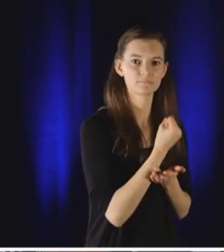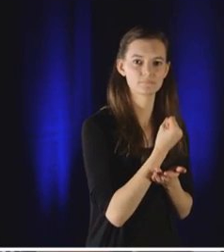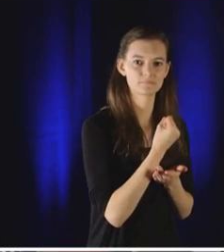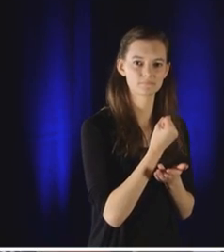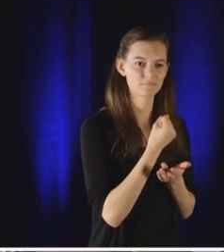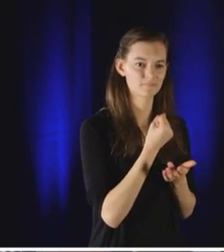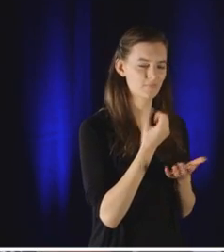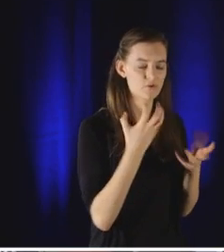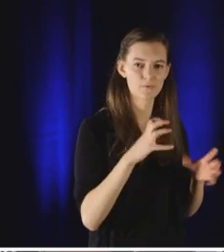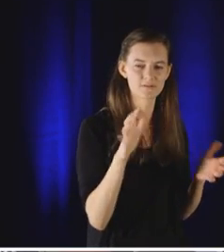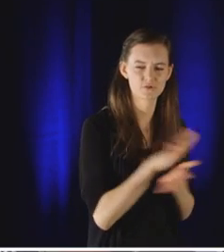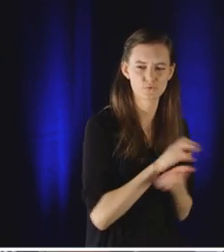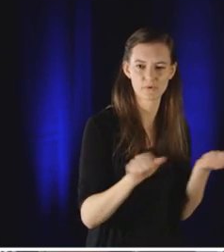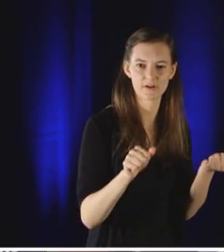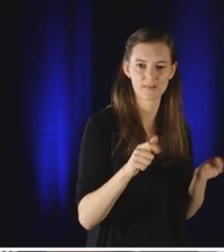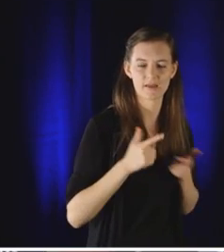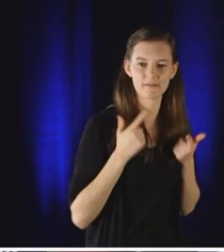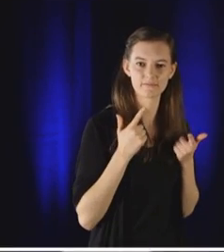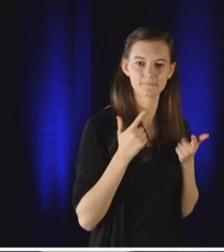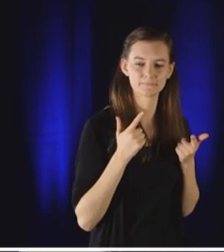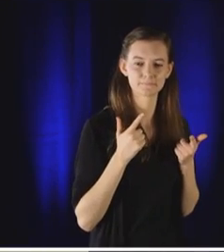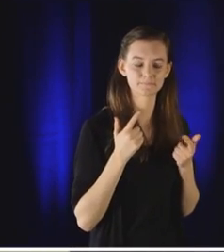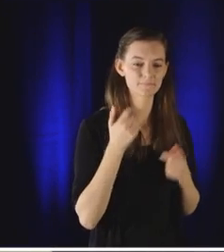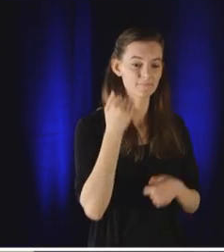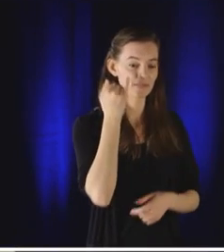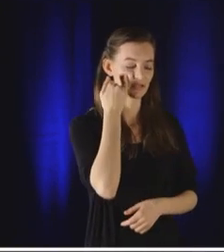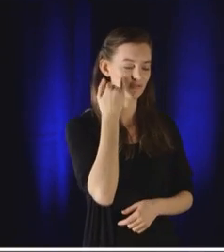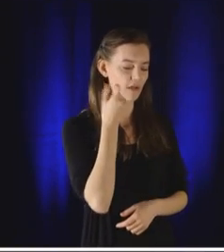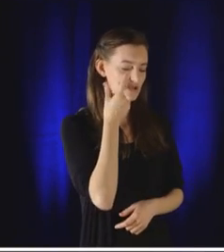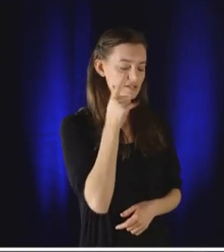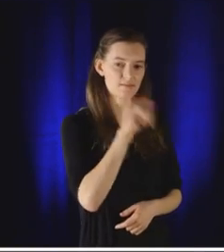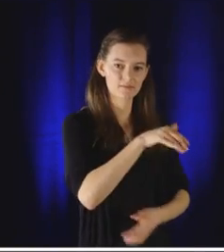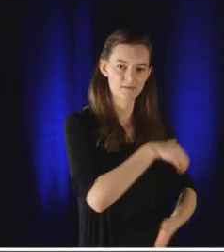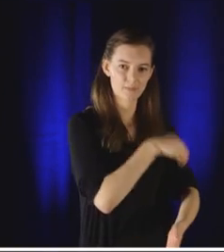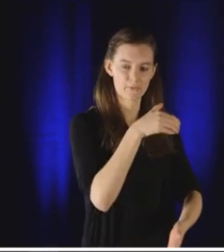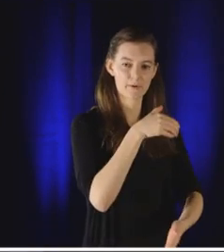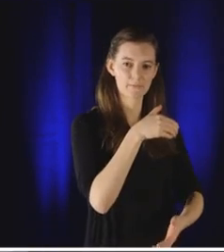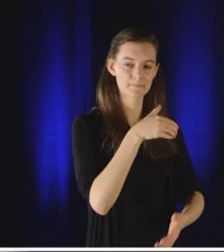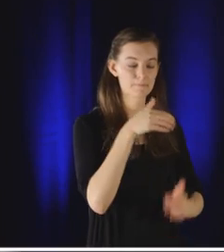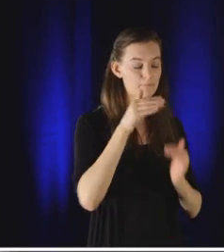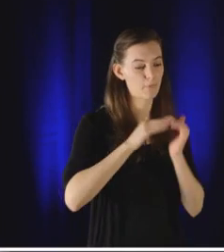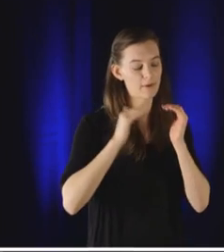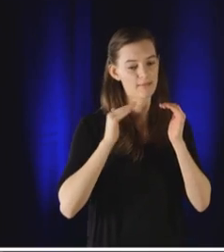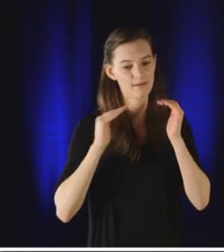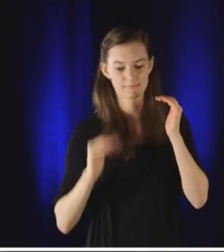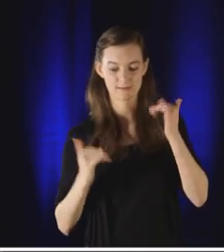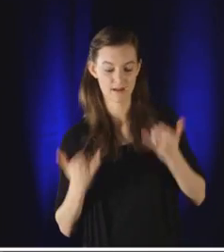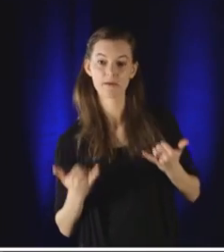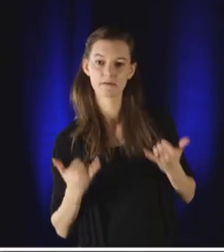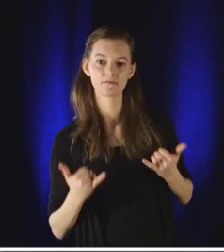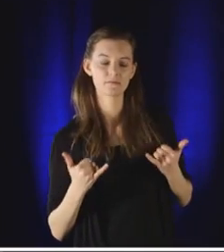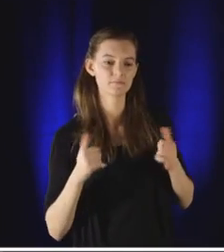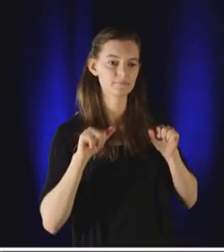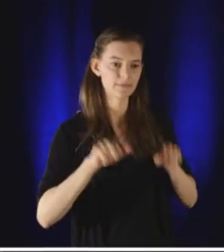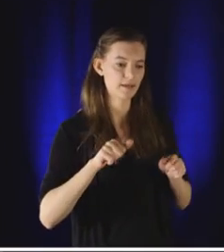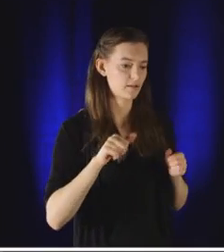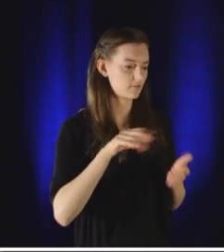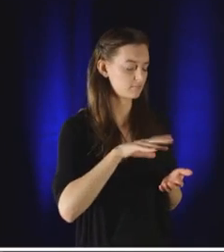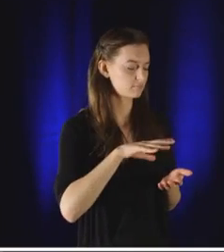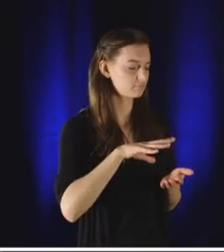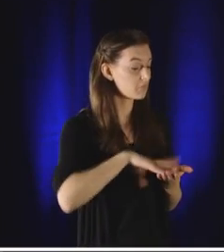life, not destroy it. And if we can learn to understand how that power works better than we do now,